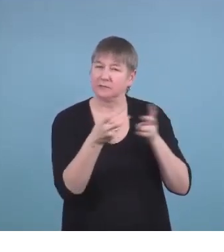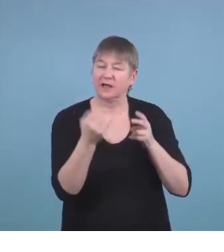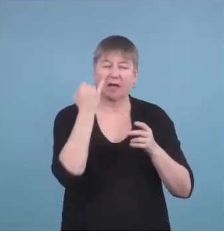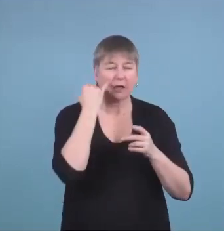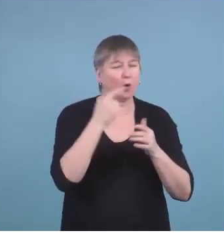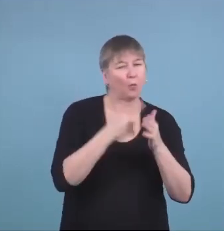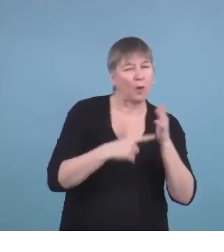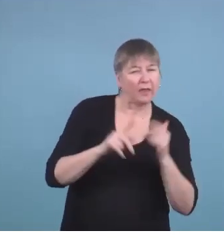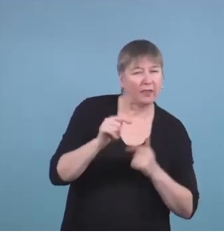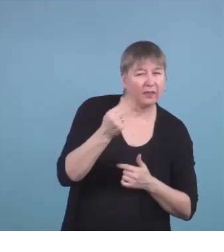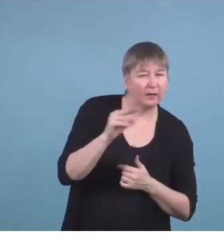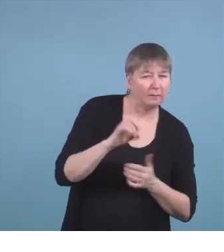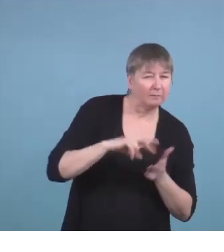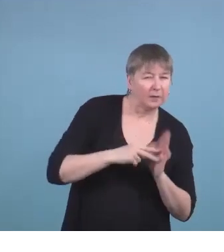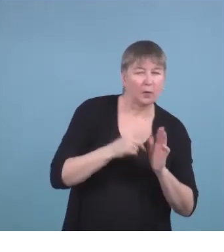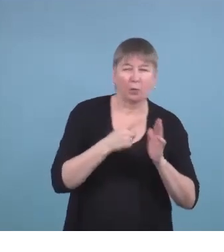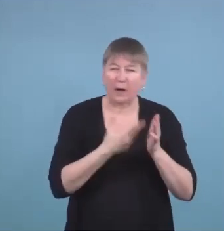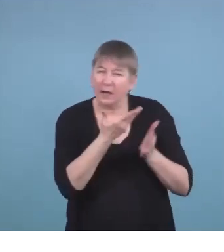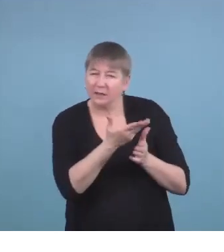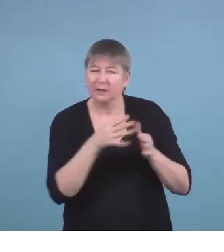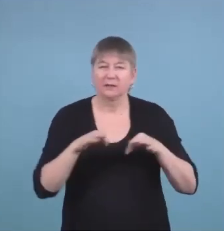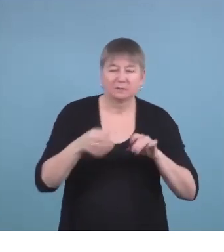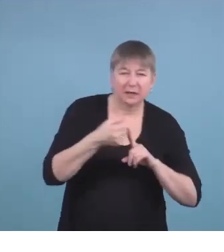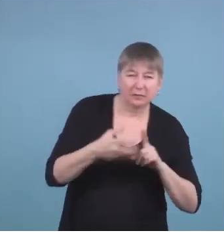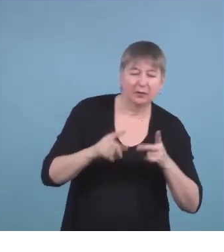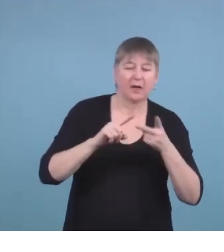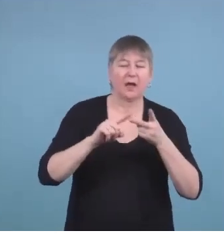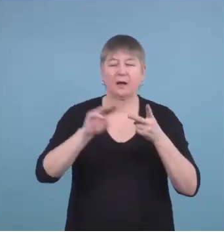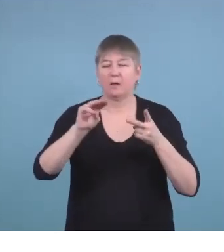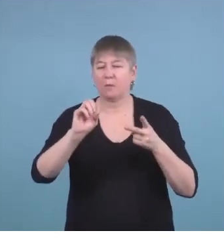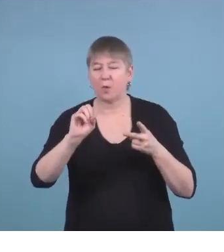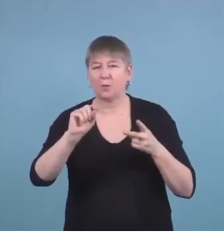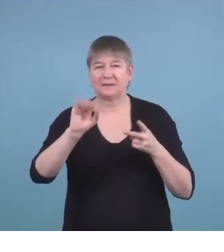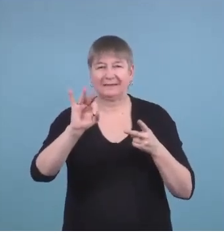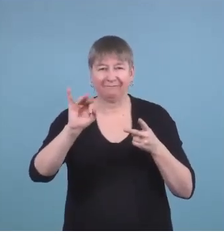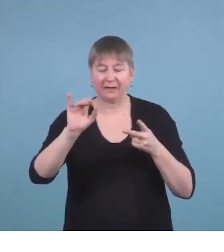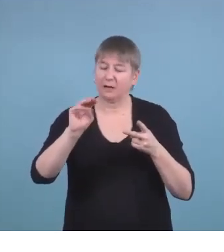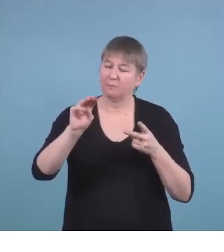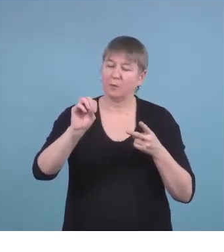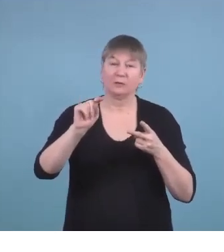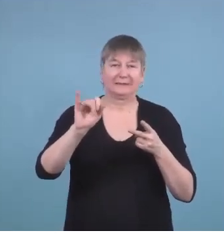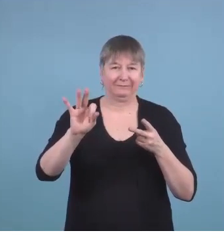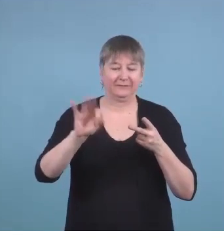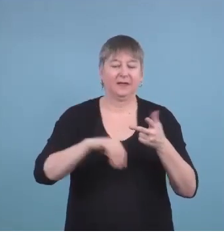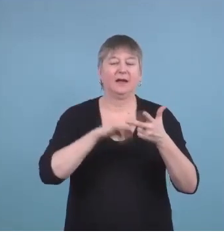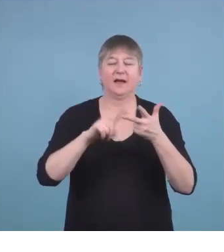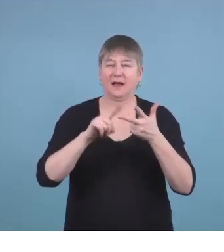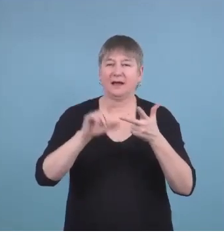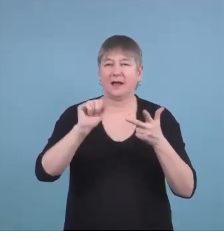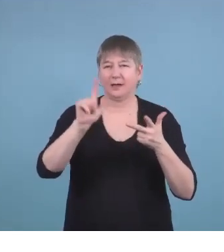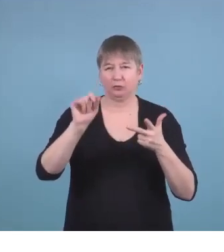and the motifs and the allusions. What does that specifically allude to?